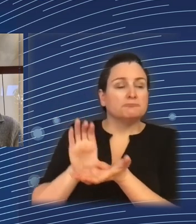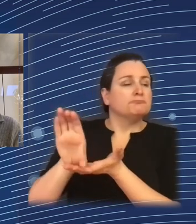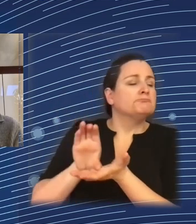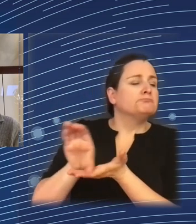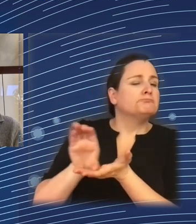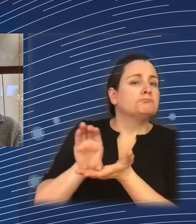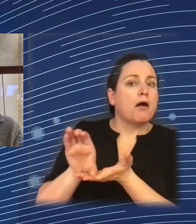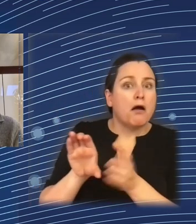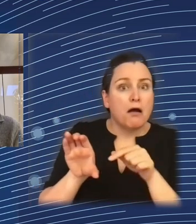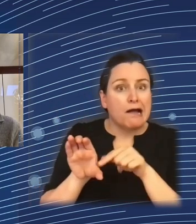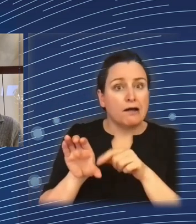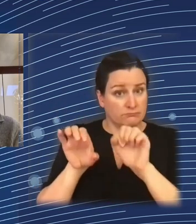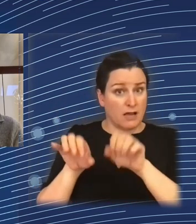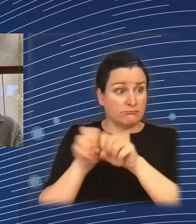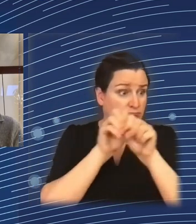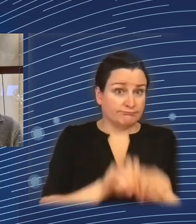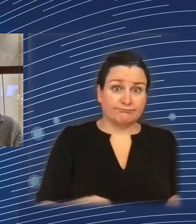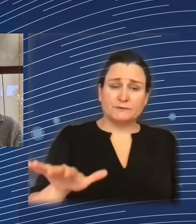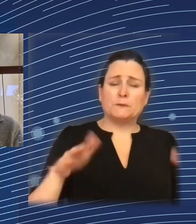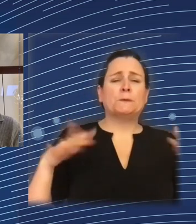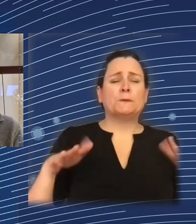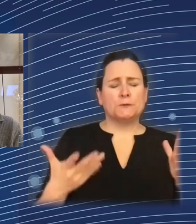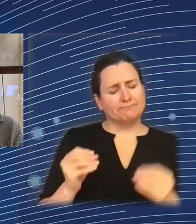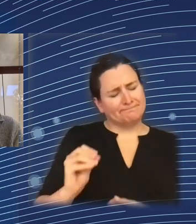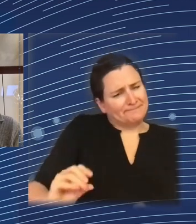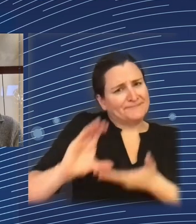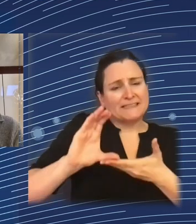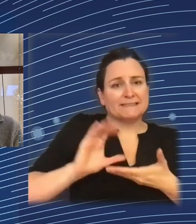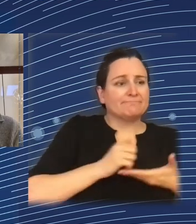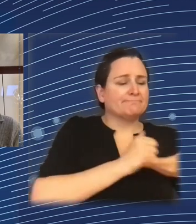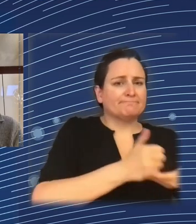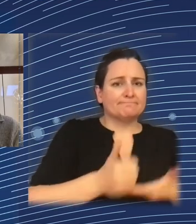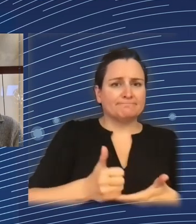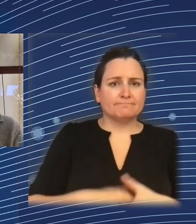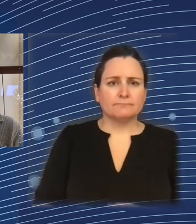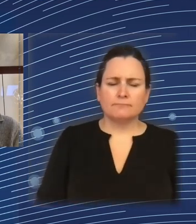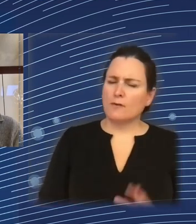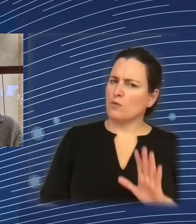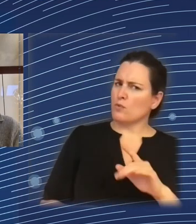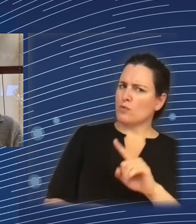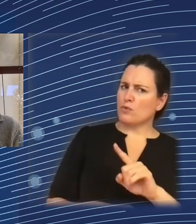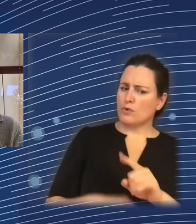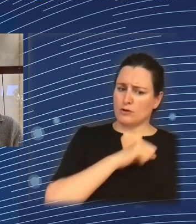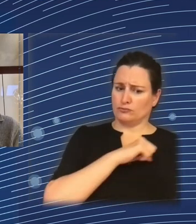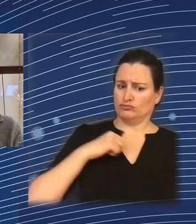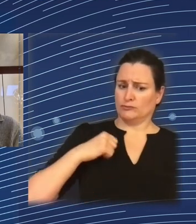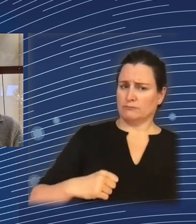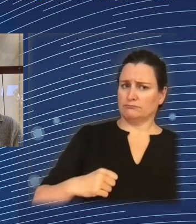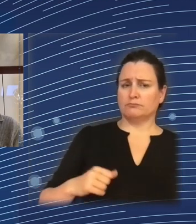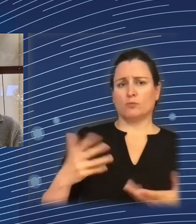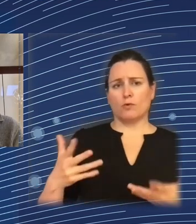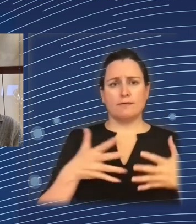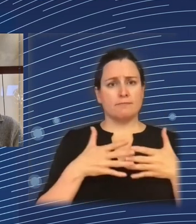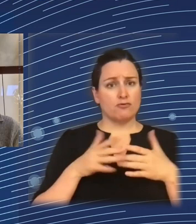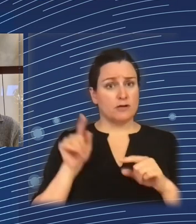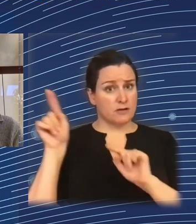additional funds to the VC sector. Hannah, this funding from China and the United States, does that come from the private sector or the public sector? Well, in China